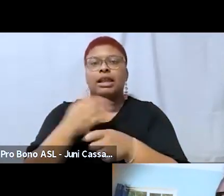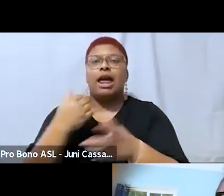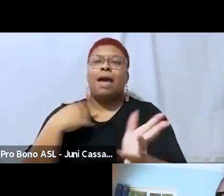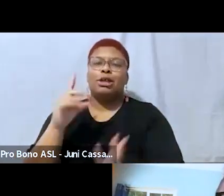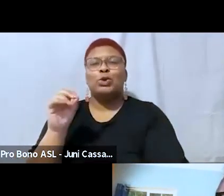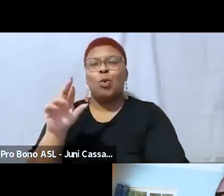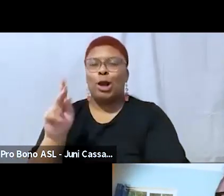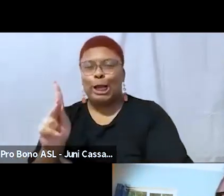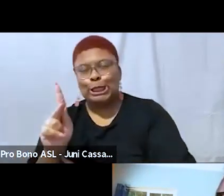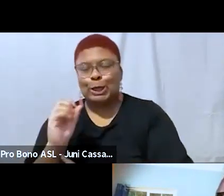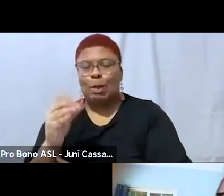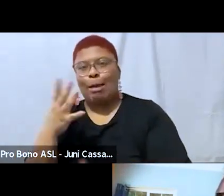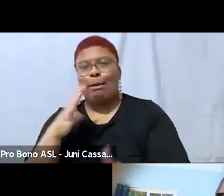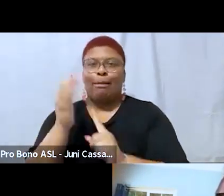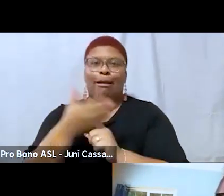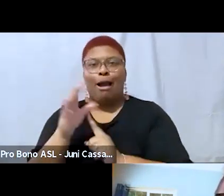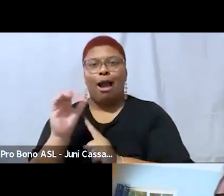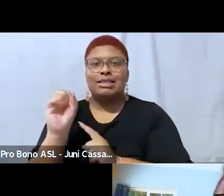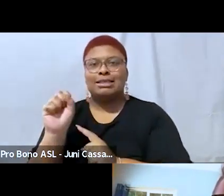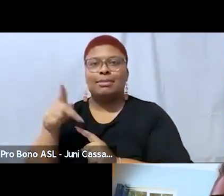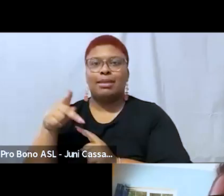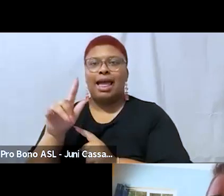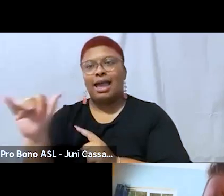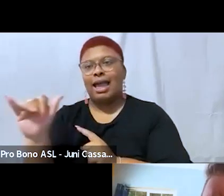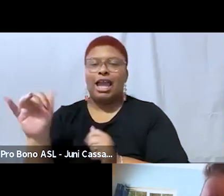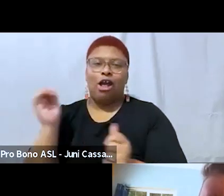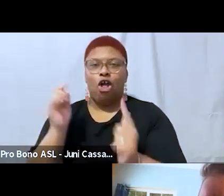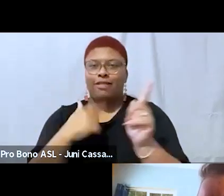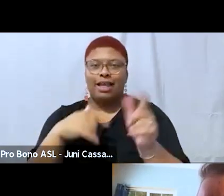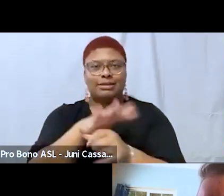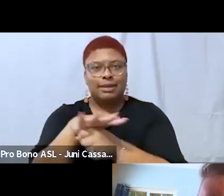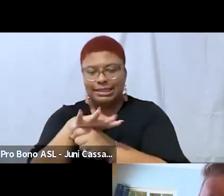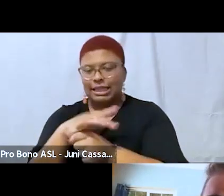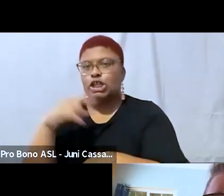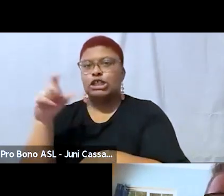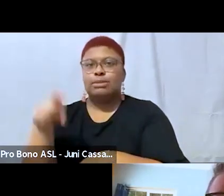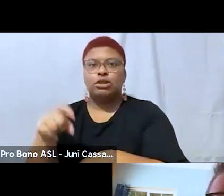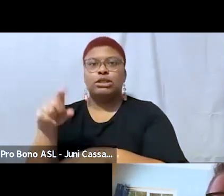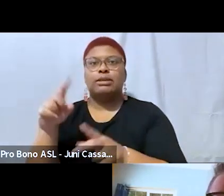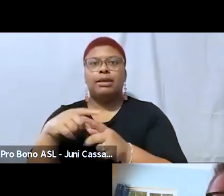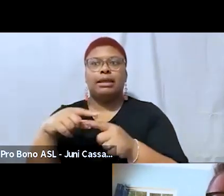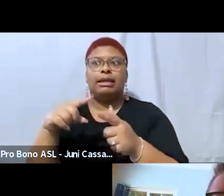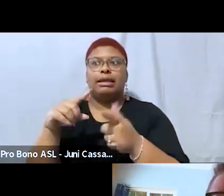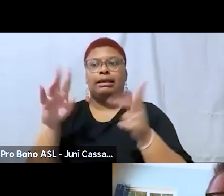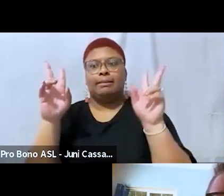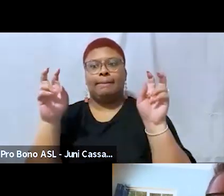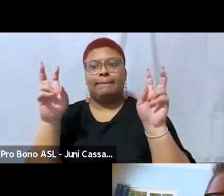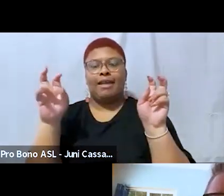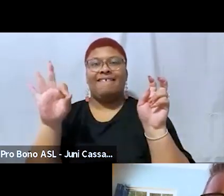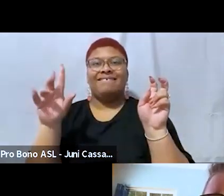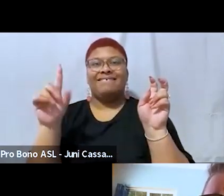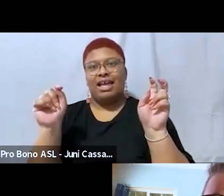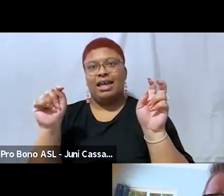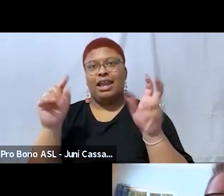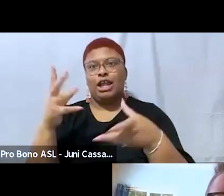cosplay like you know all of all of those spaces um that are supposed to be fat inclusive and